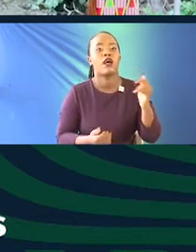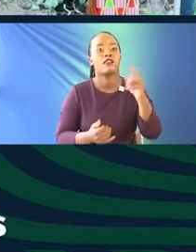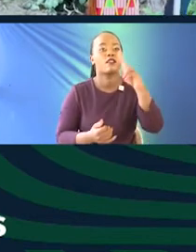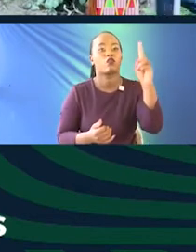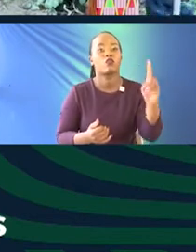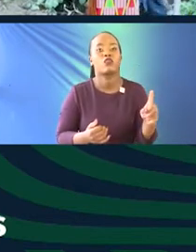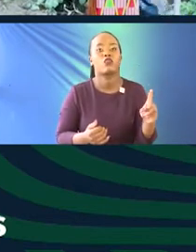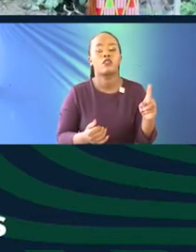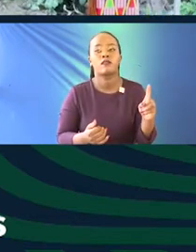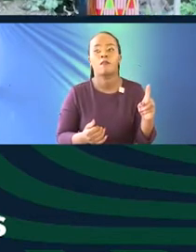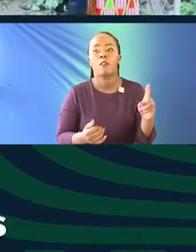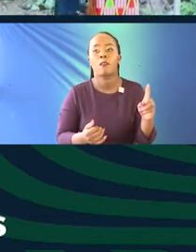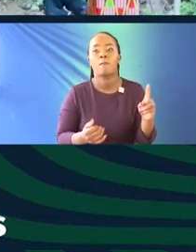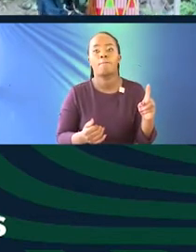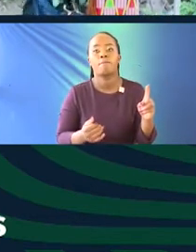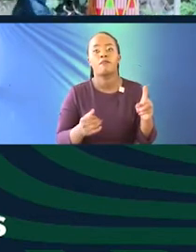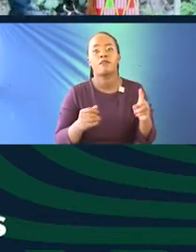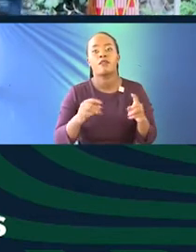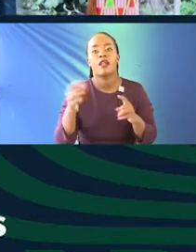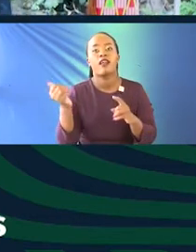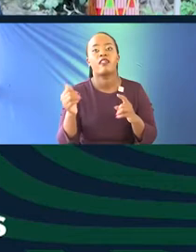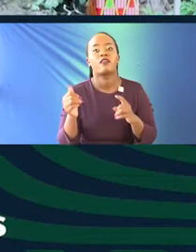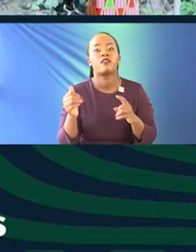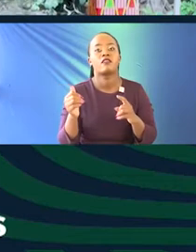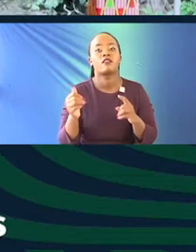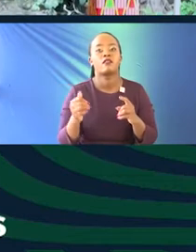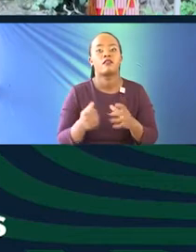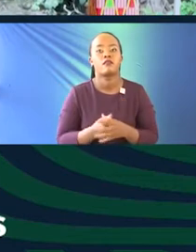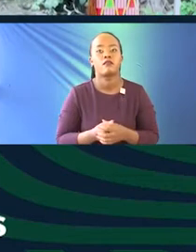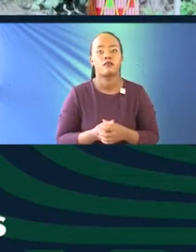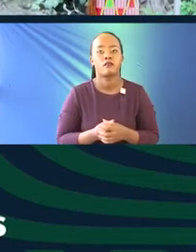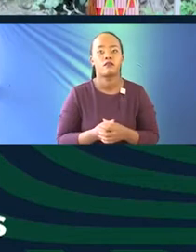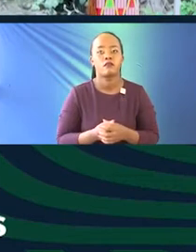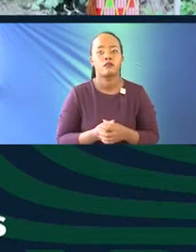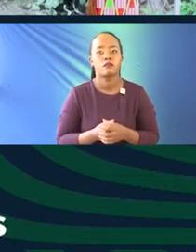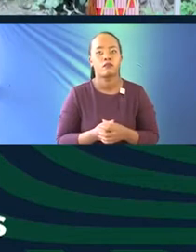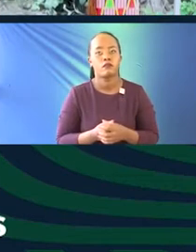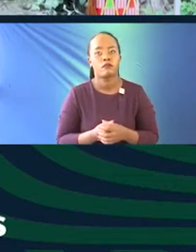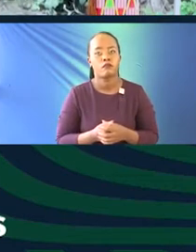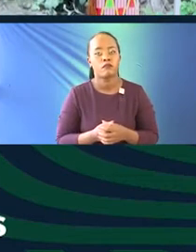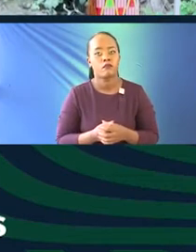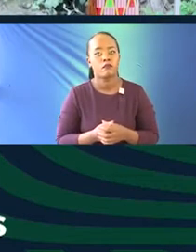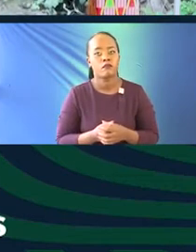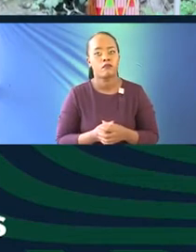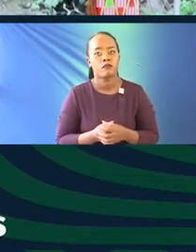questions. We can pick up the rest of the conversation at tea time. Let's have a question there and a question here.